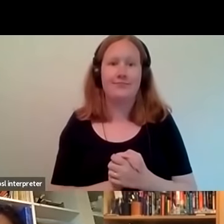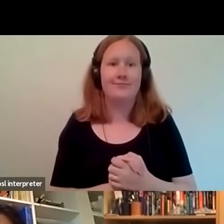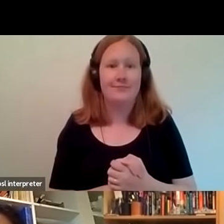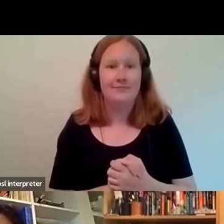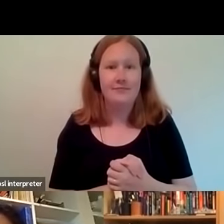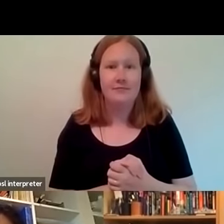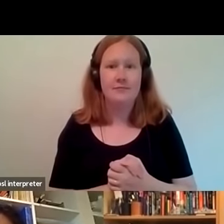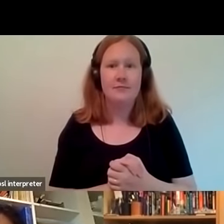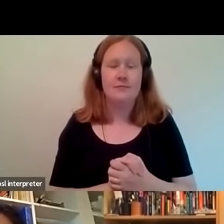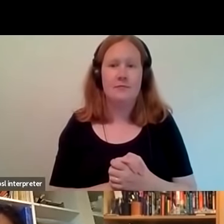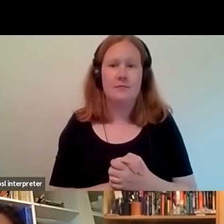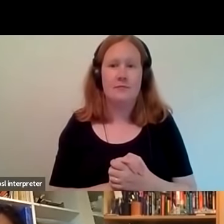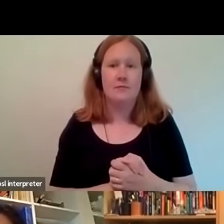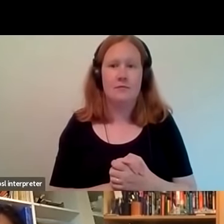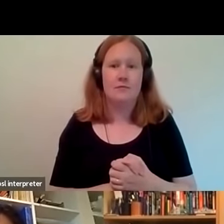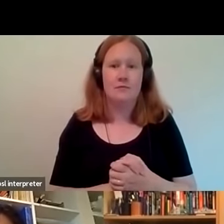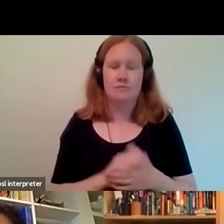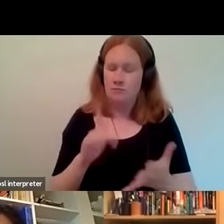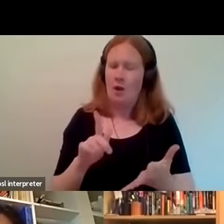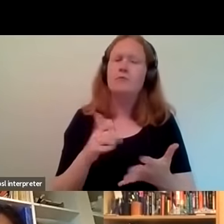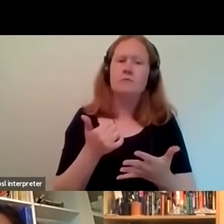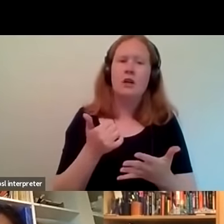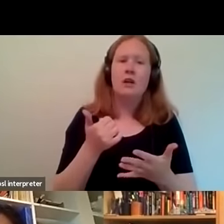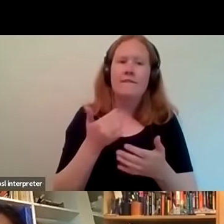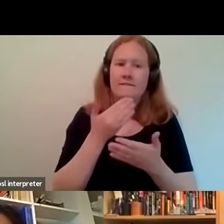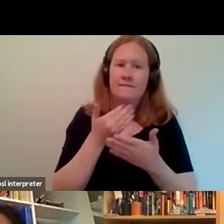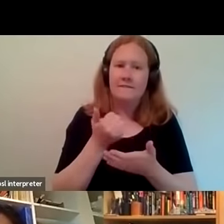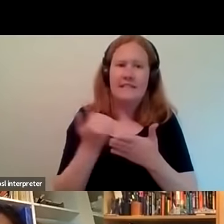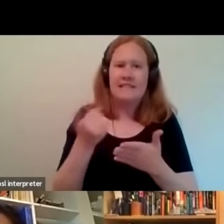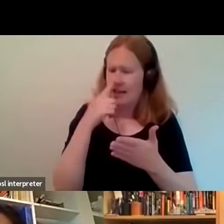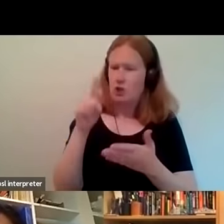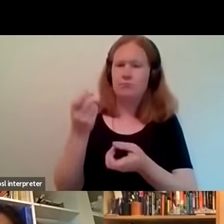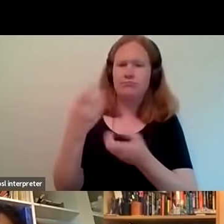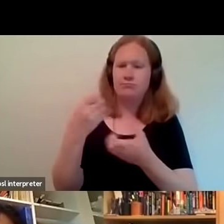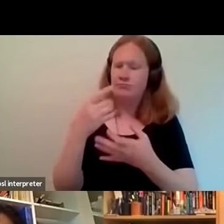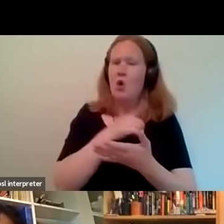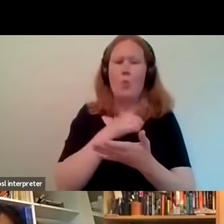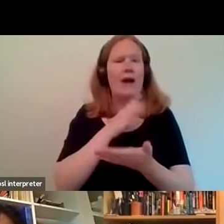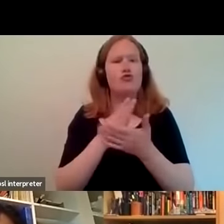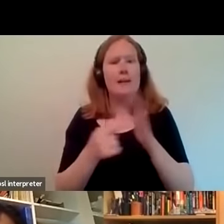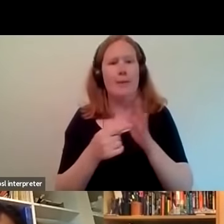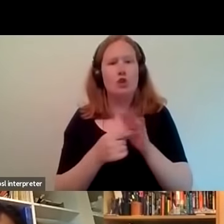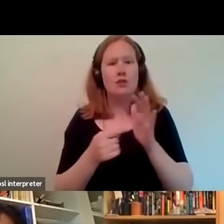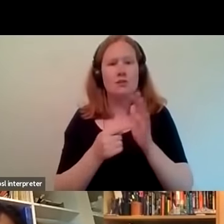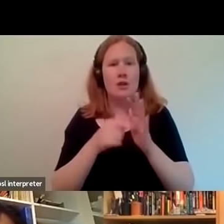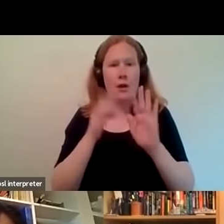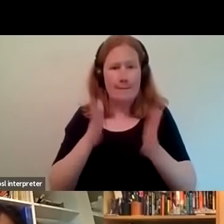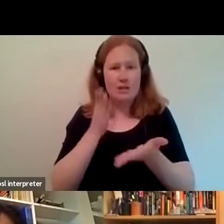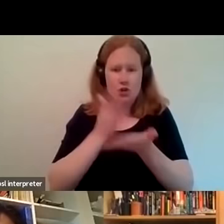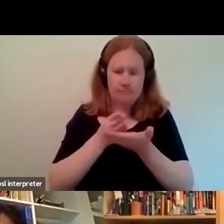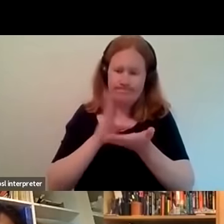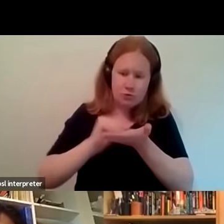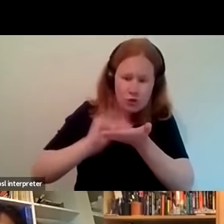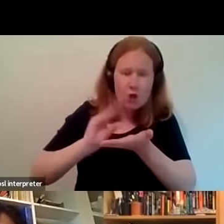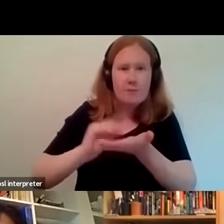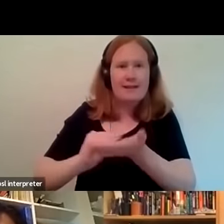great and um yeah just tell us a little bit like why why you felt like it was so important to be able to document this kind of history